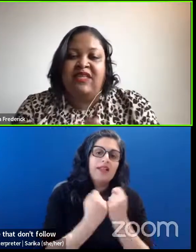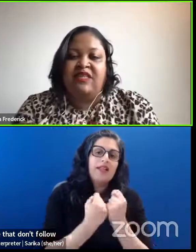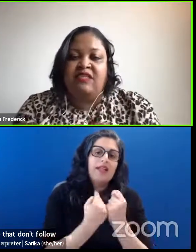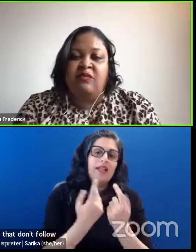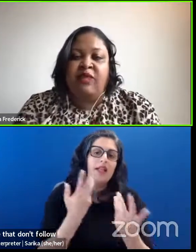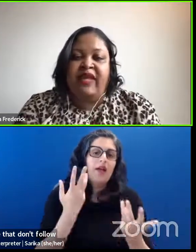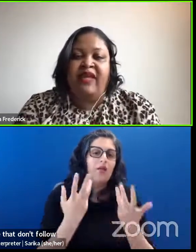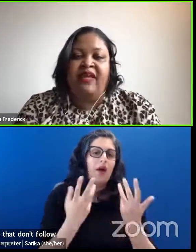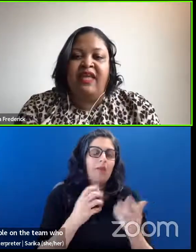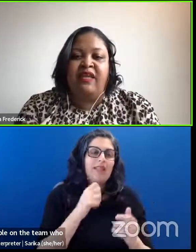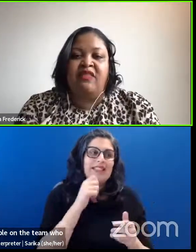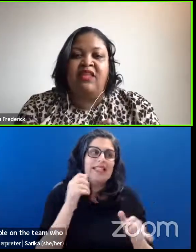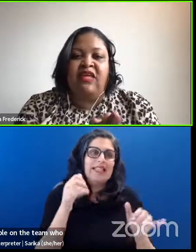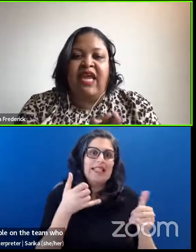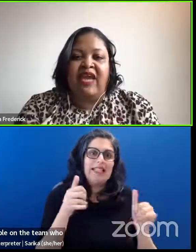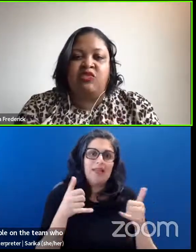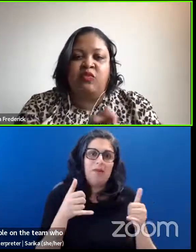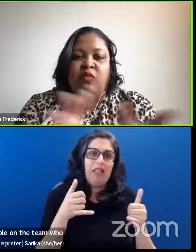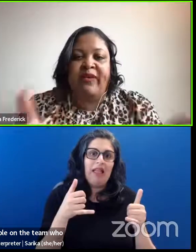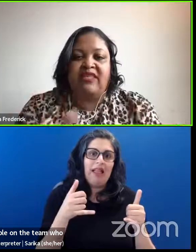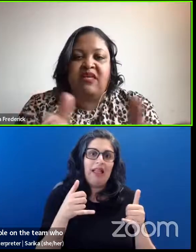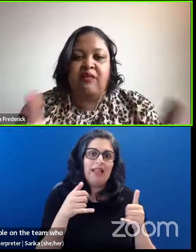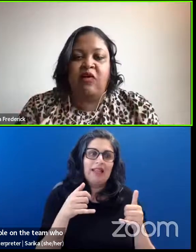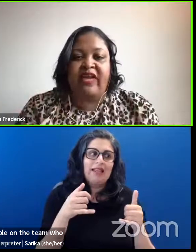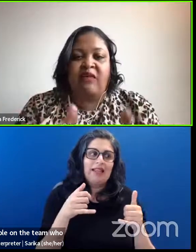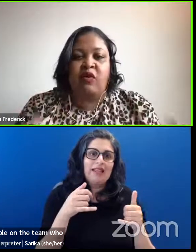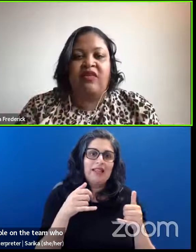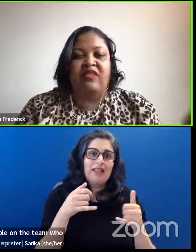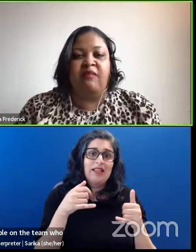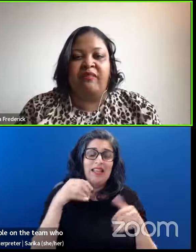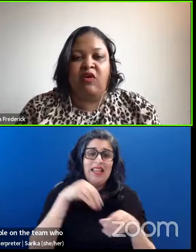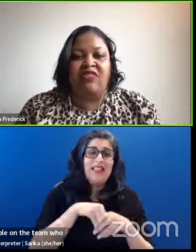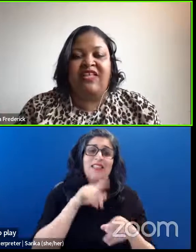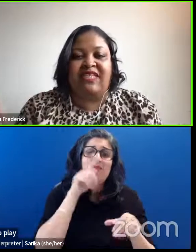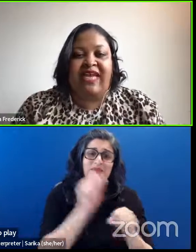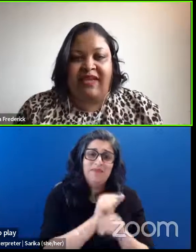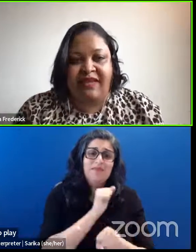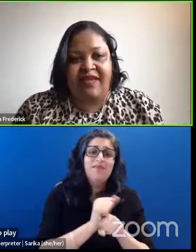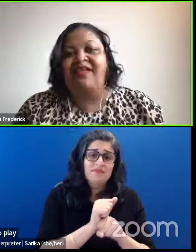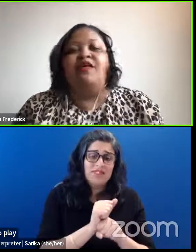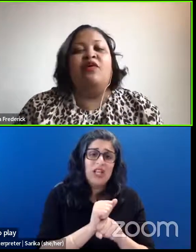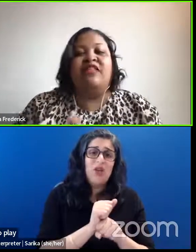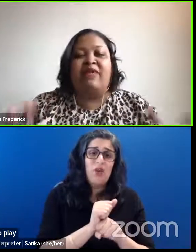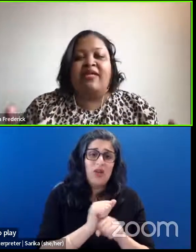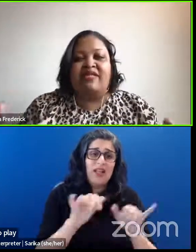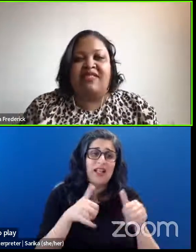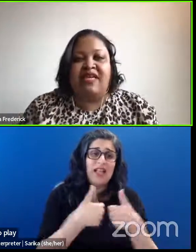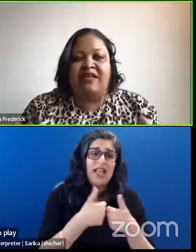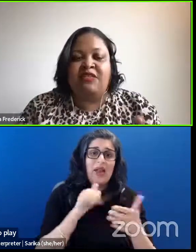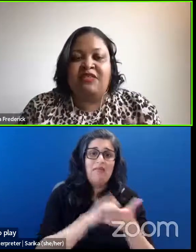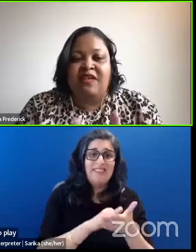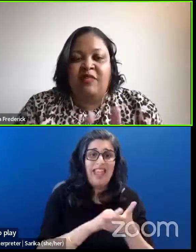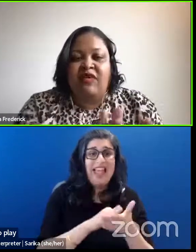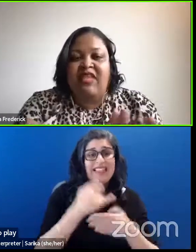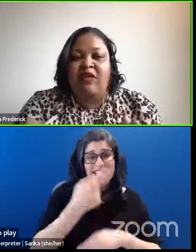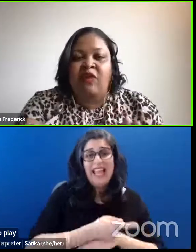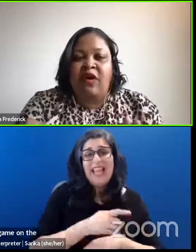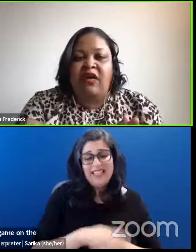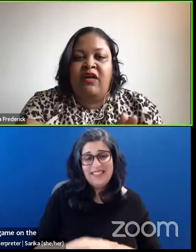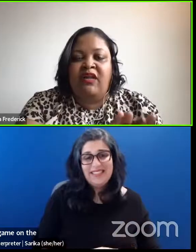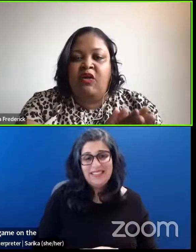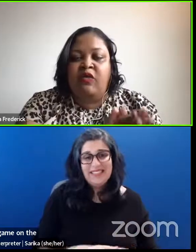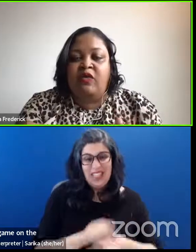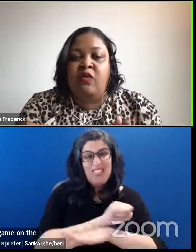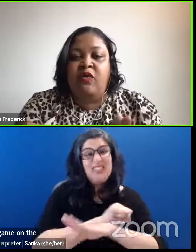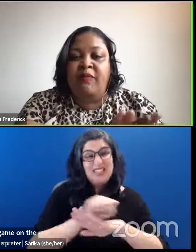didn't get to play in the actual basketball game on the, on the day, on the main stage. But they